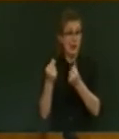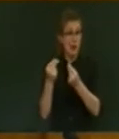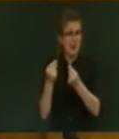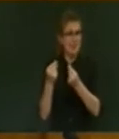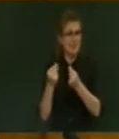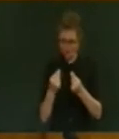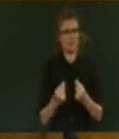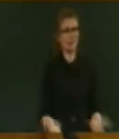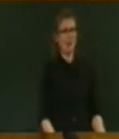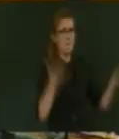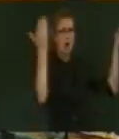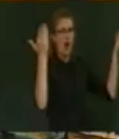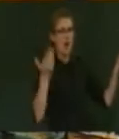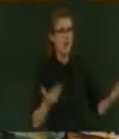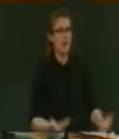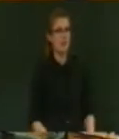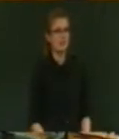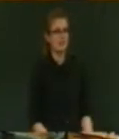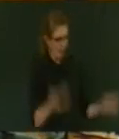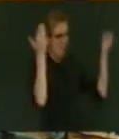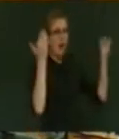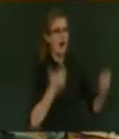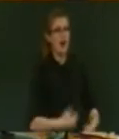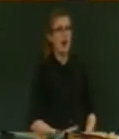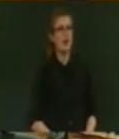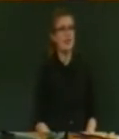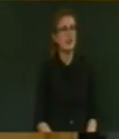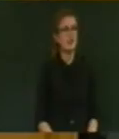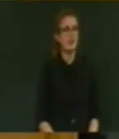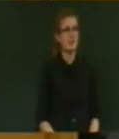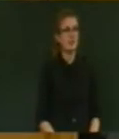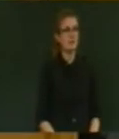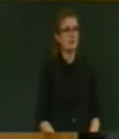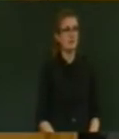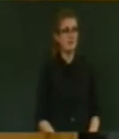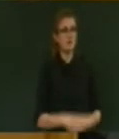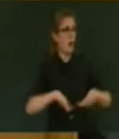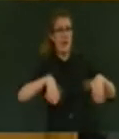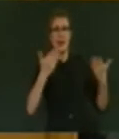on, I say. Bring it on. More than happy to have that discussion any day of the week.